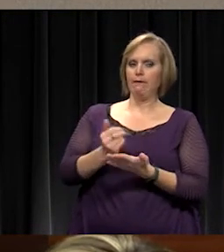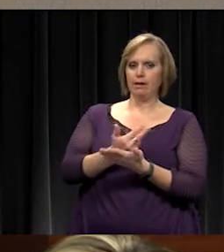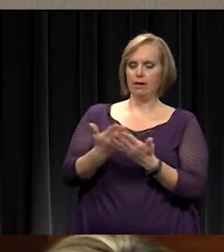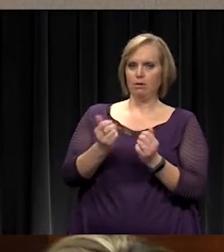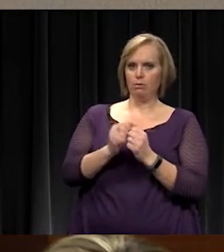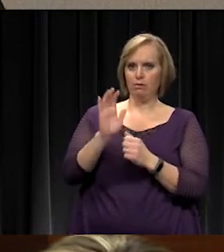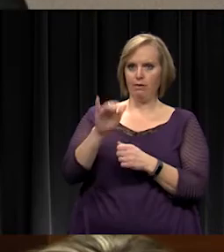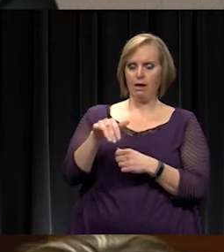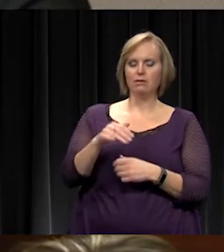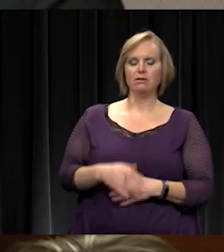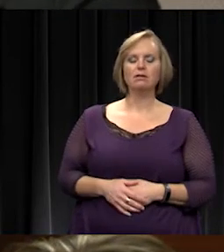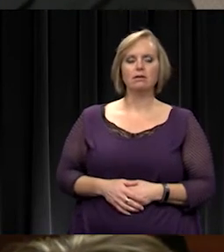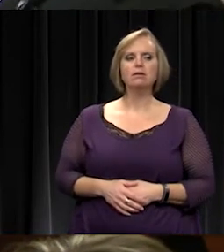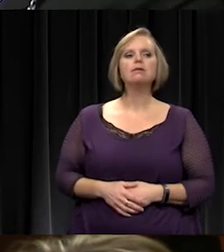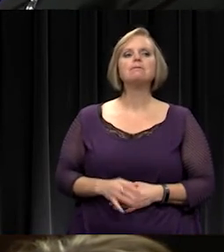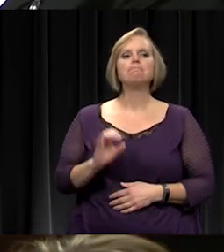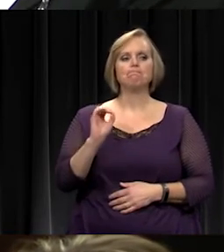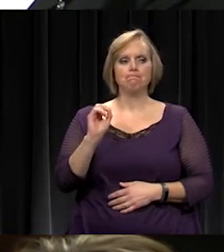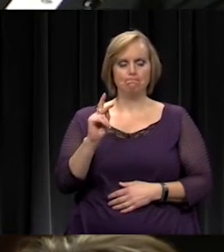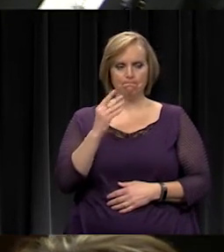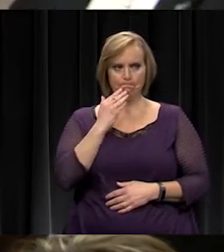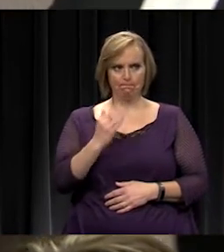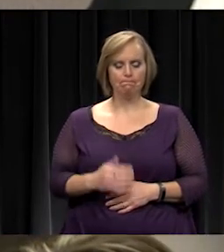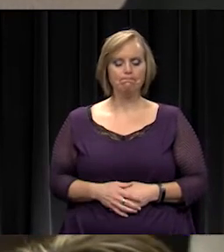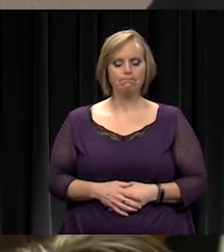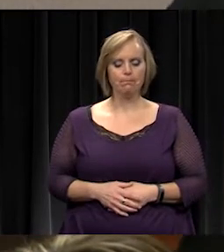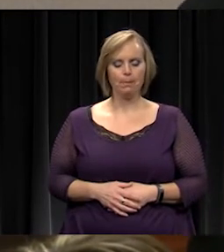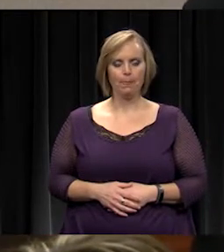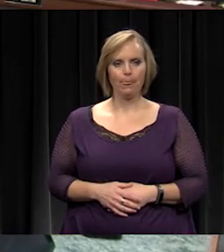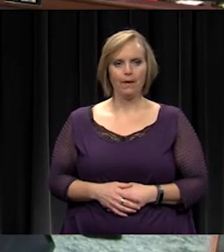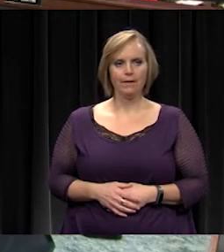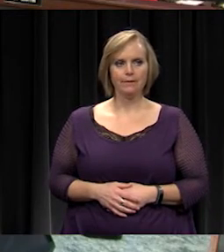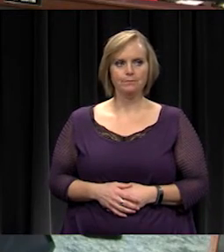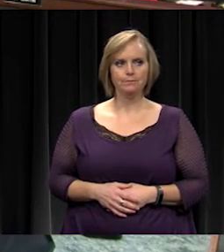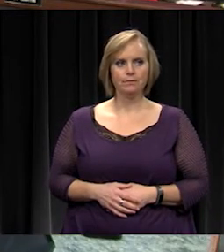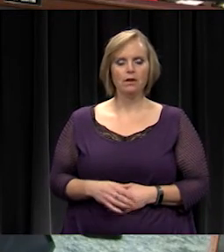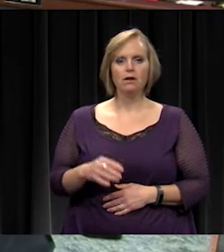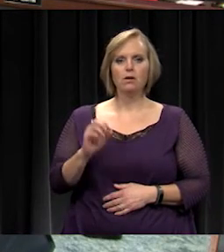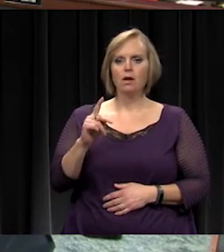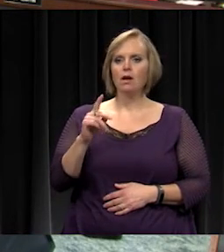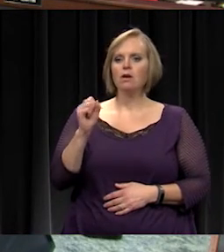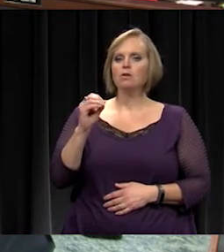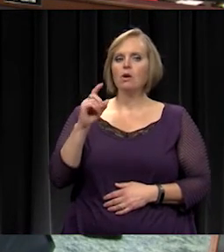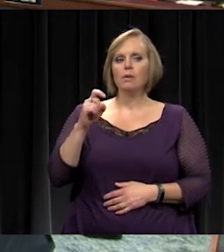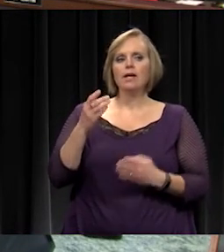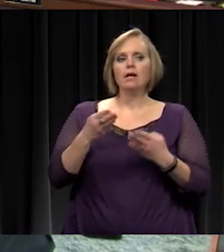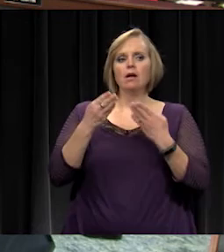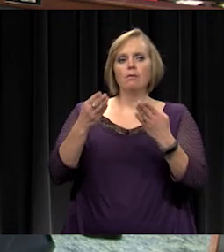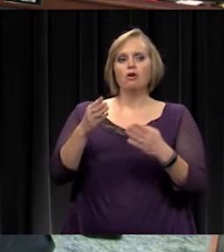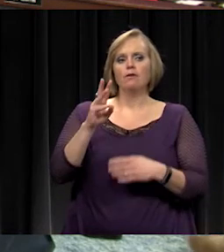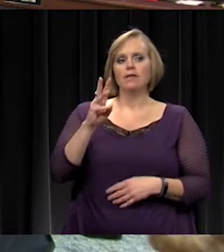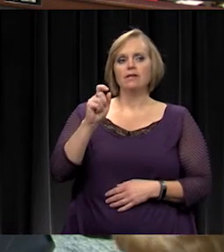Thank you. Great. All right. You get a motion for 6.07.